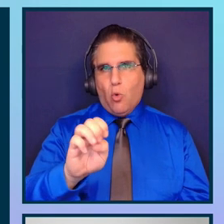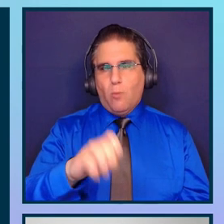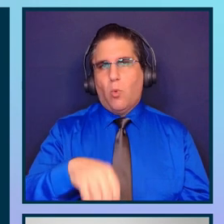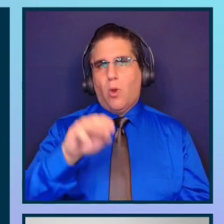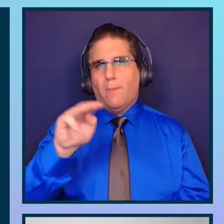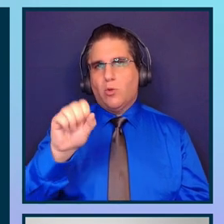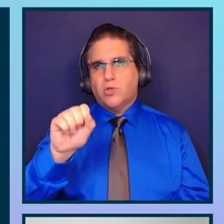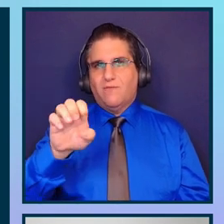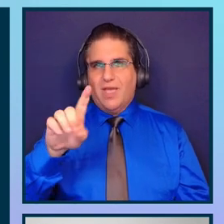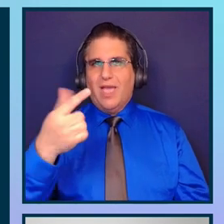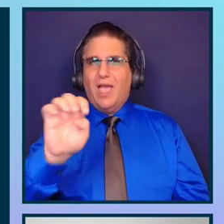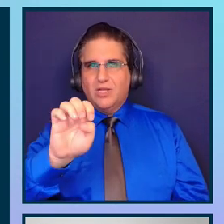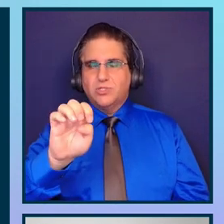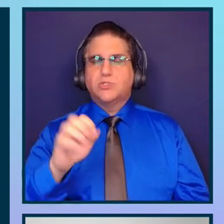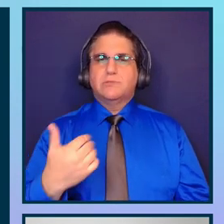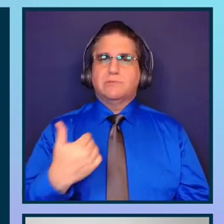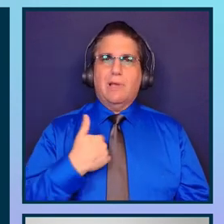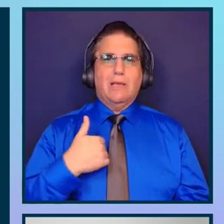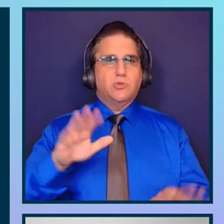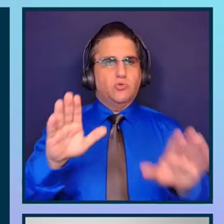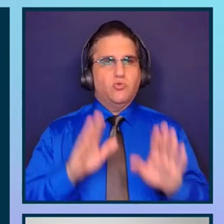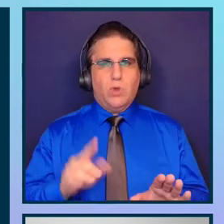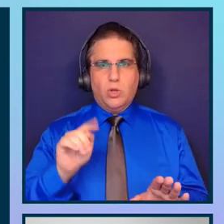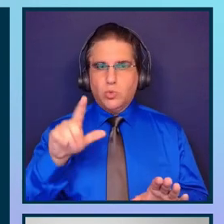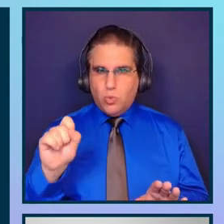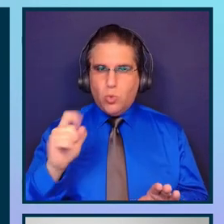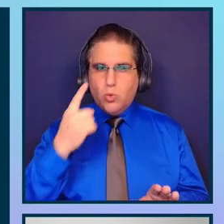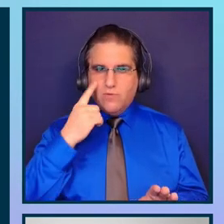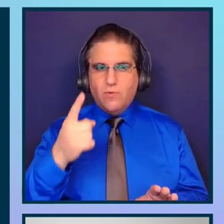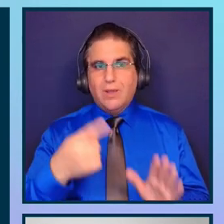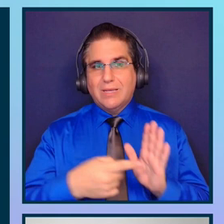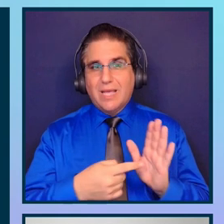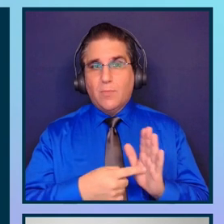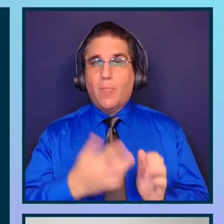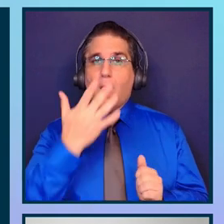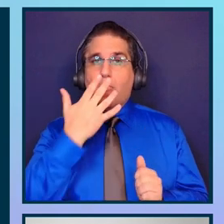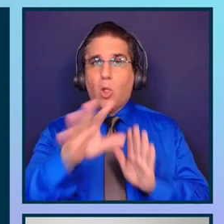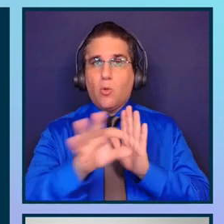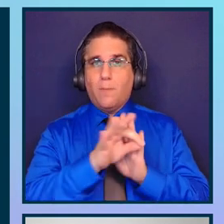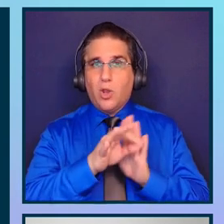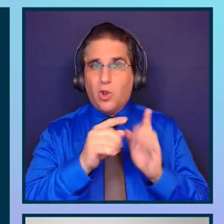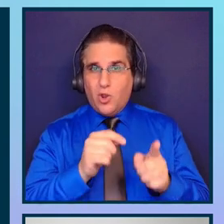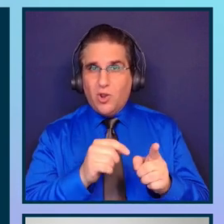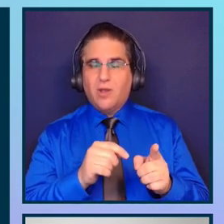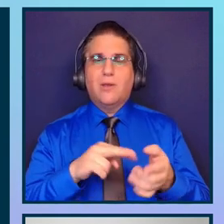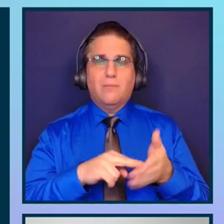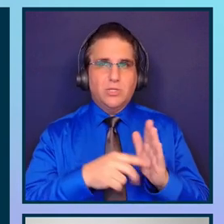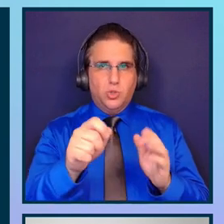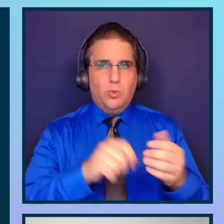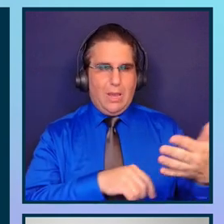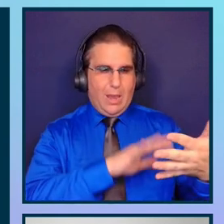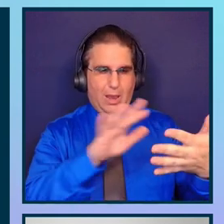great tools built-in. For example, the Color Picker, where you can click in